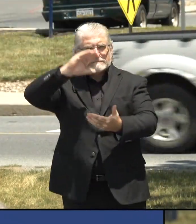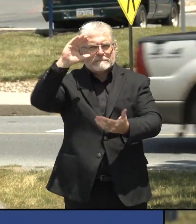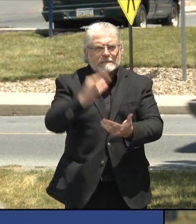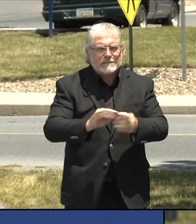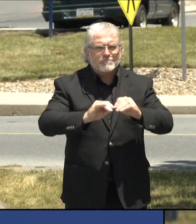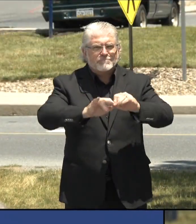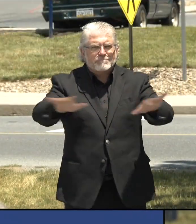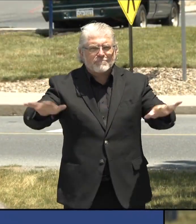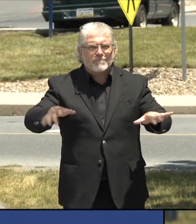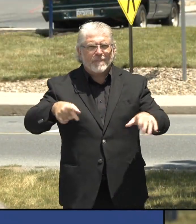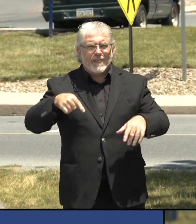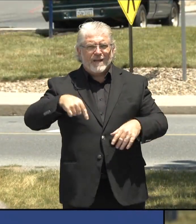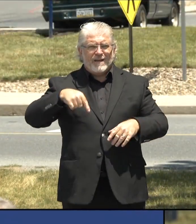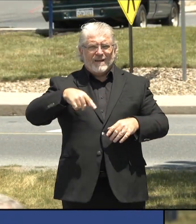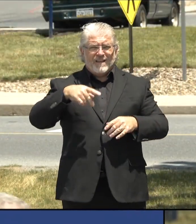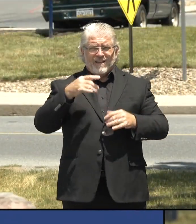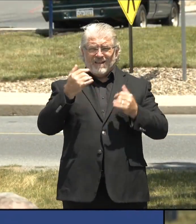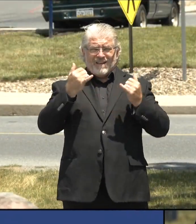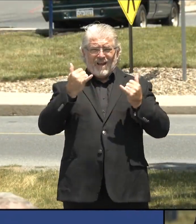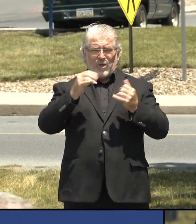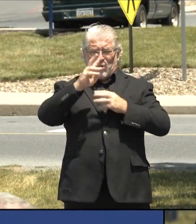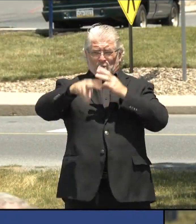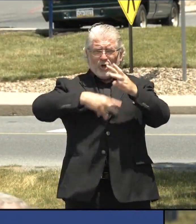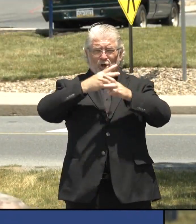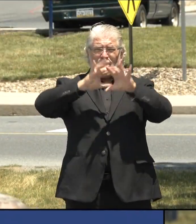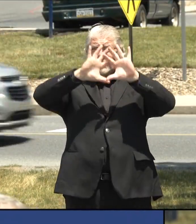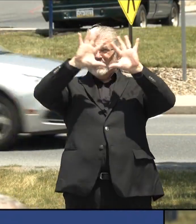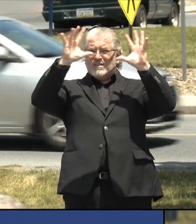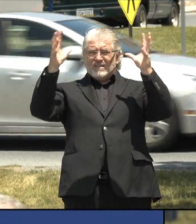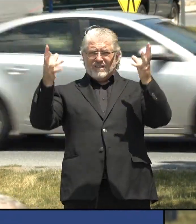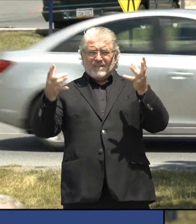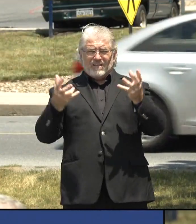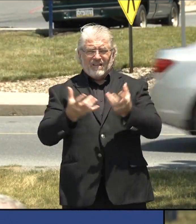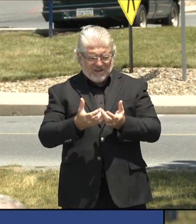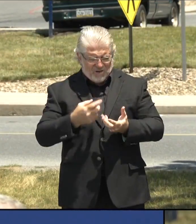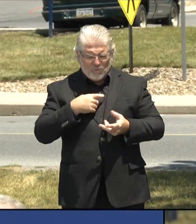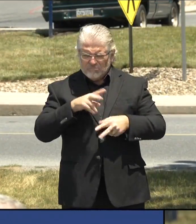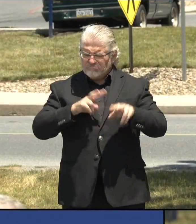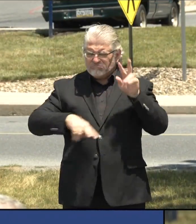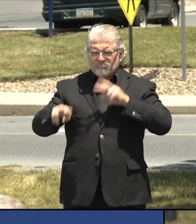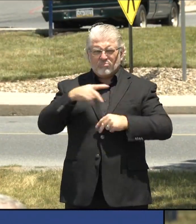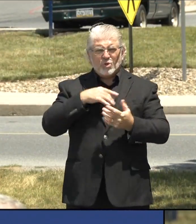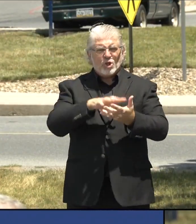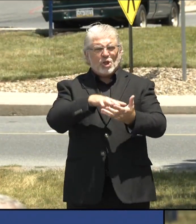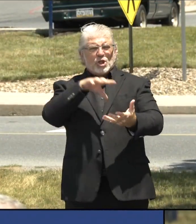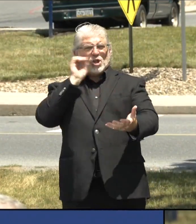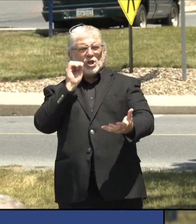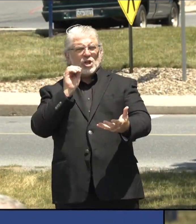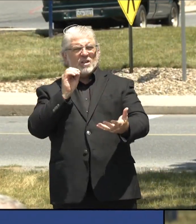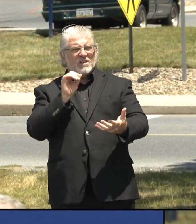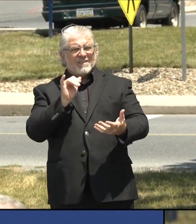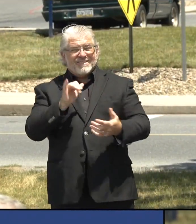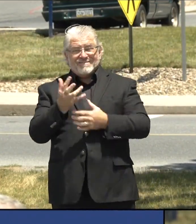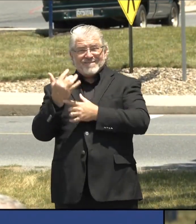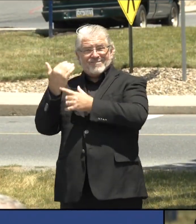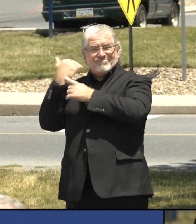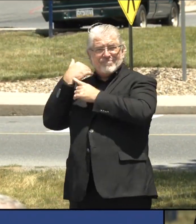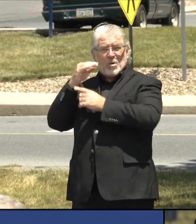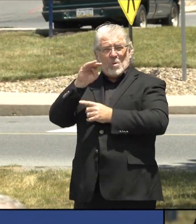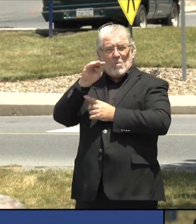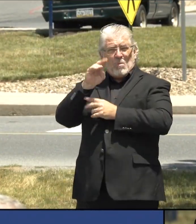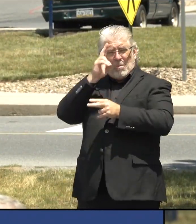and globally. We've learned a great deal since the first case was confirmed in Pennsylvania back in March. It's hard to remember.